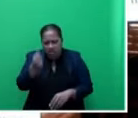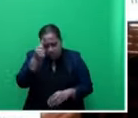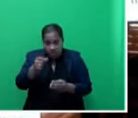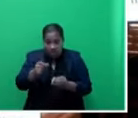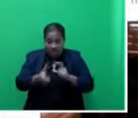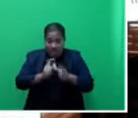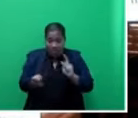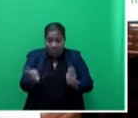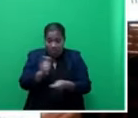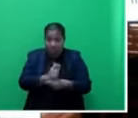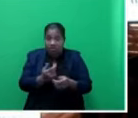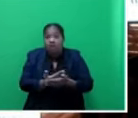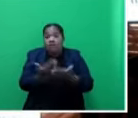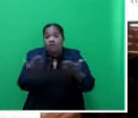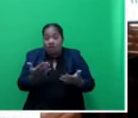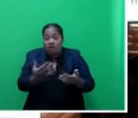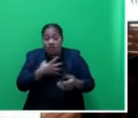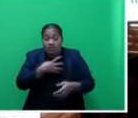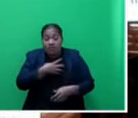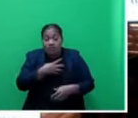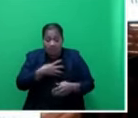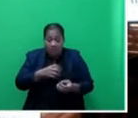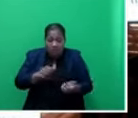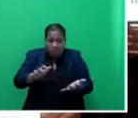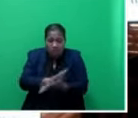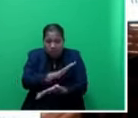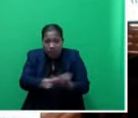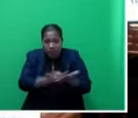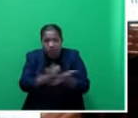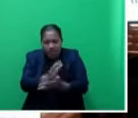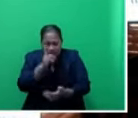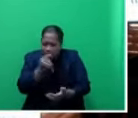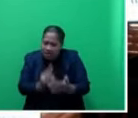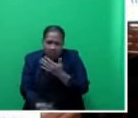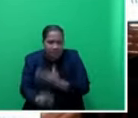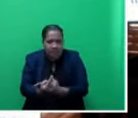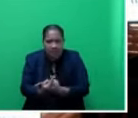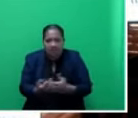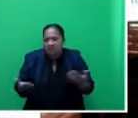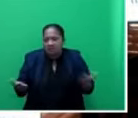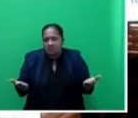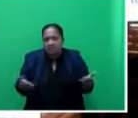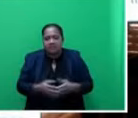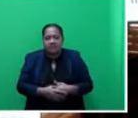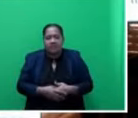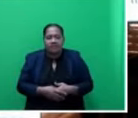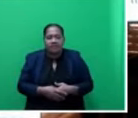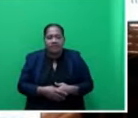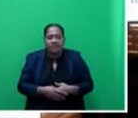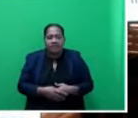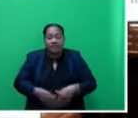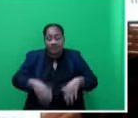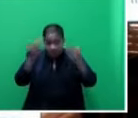more damaging disasters are the new norm, and we need to be prepared year-round rather than just in the predicted cyclone season. Mr.